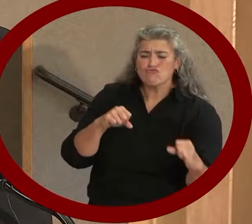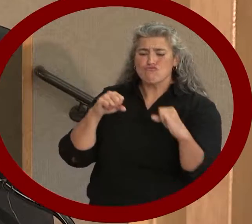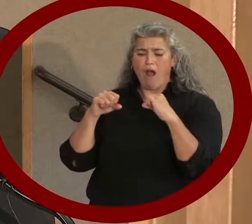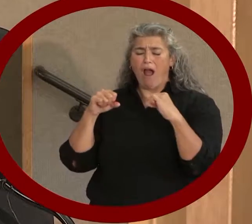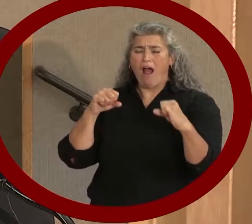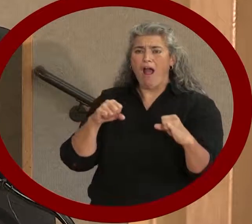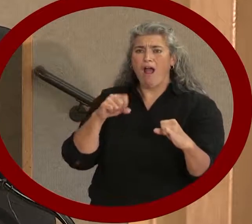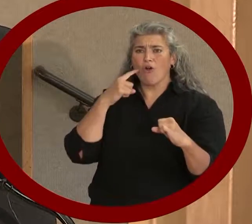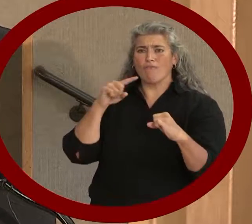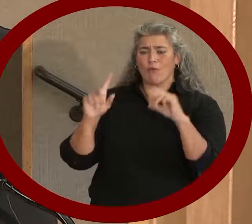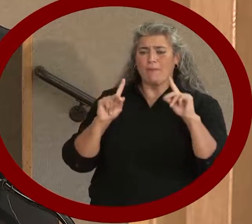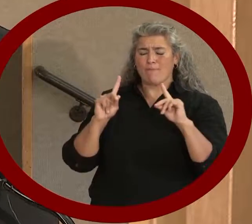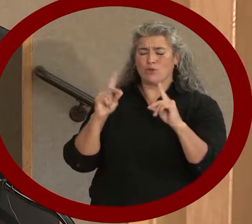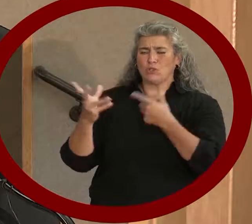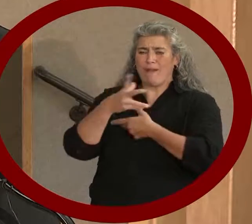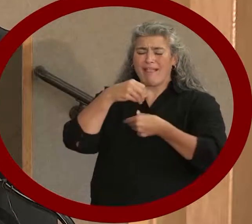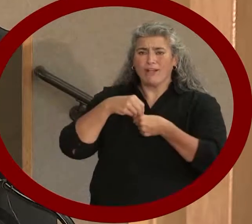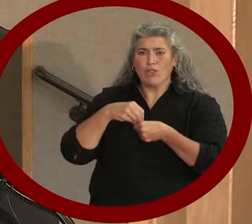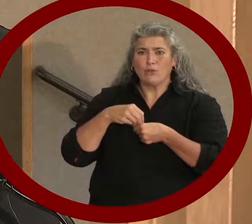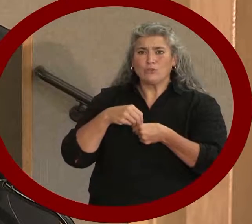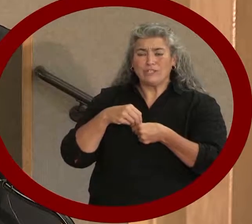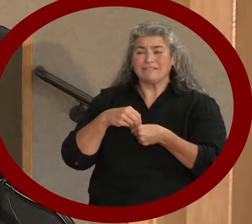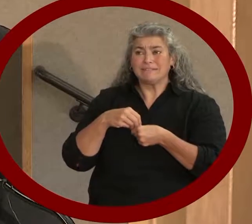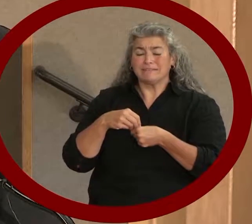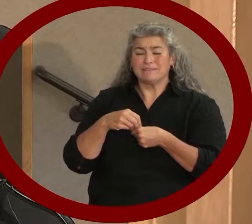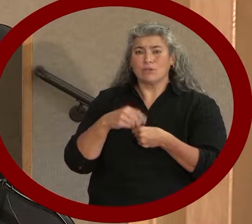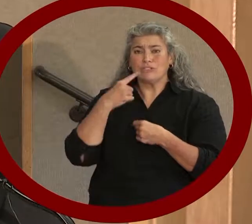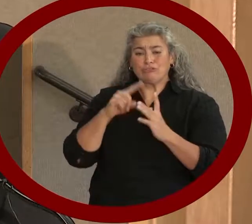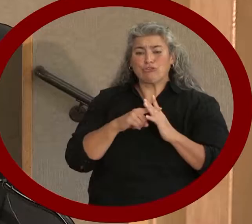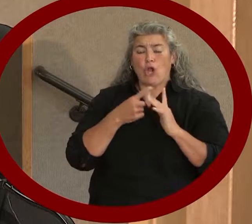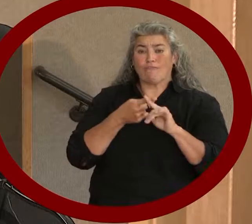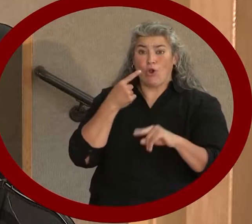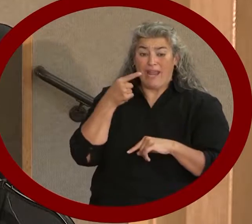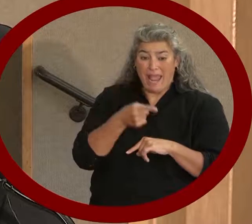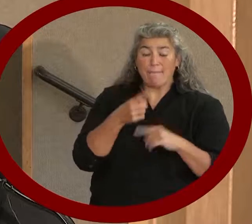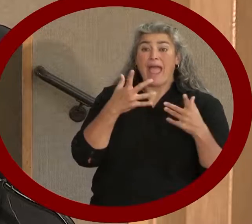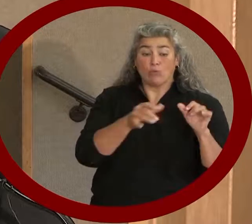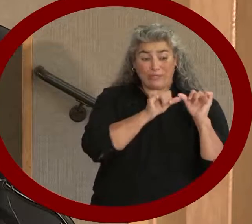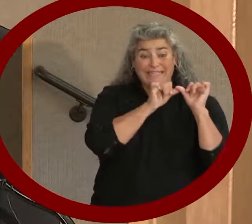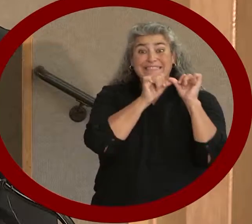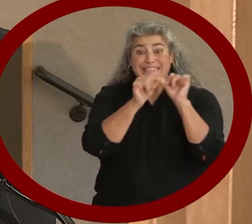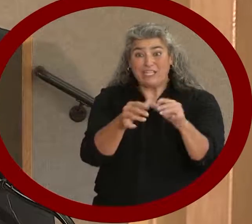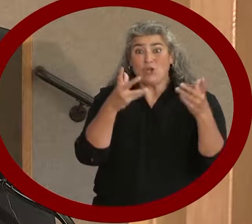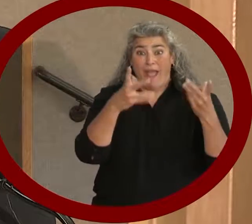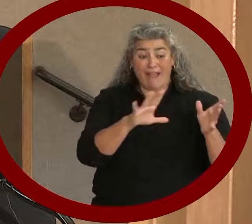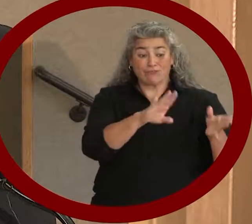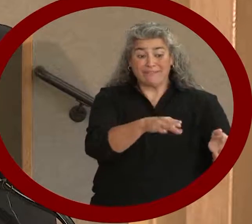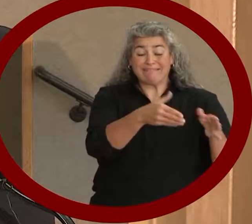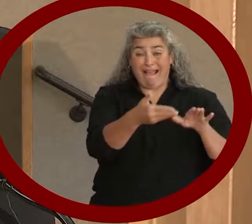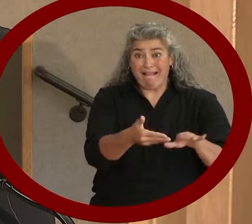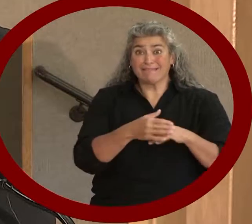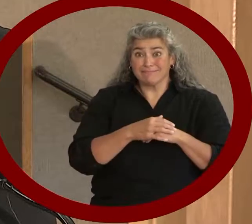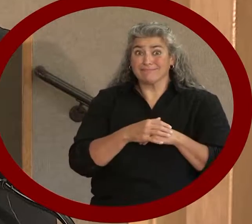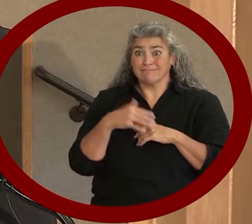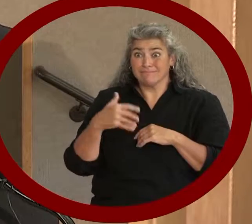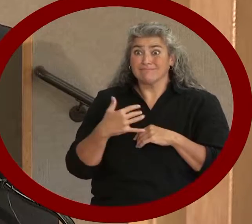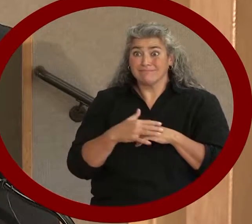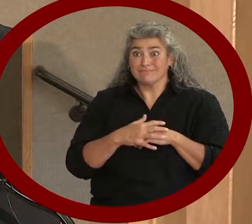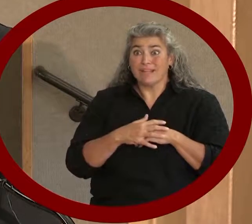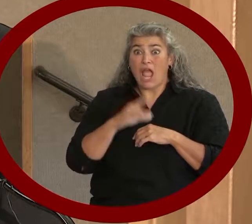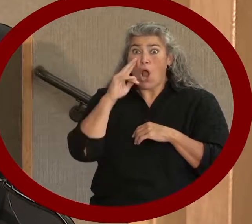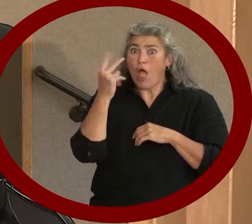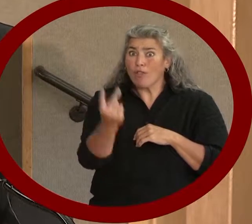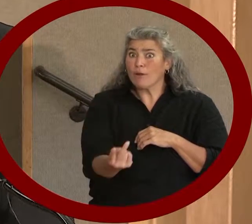him, and would continue after he was gone. Indeed, we gather here today. We can look back to